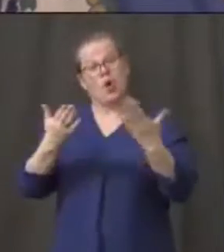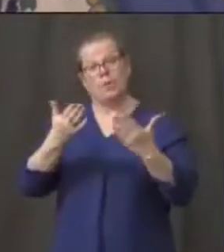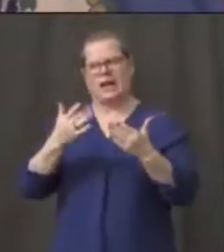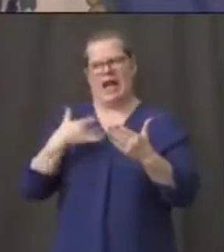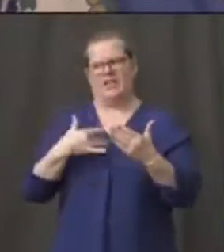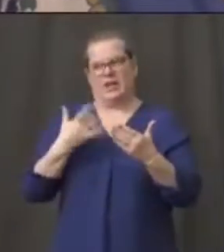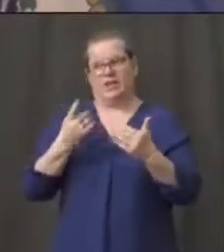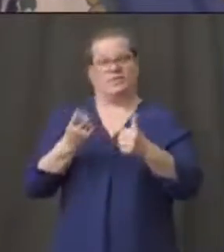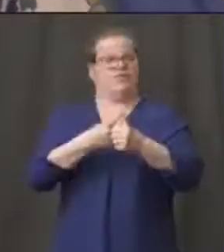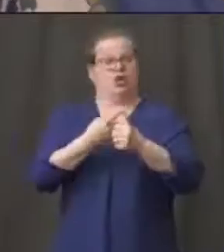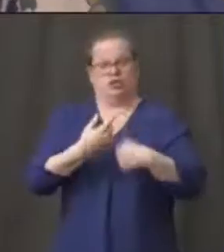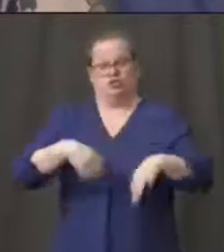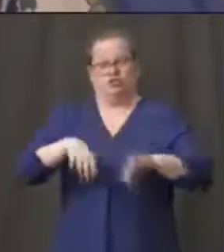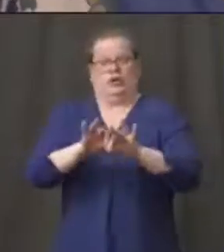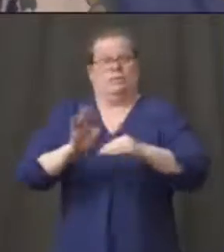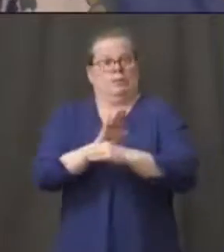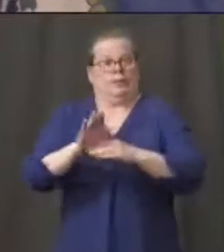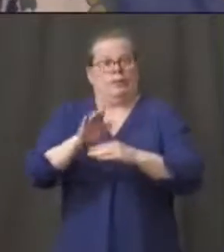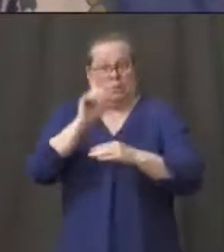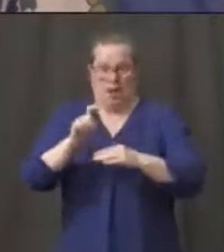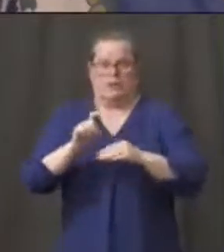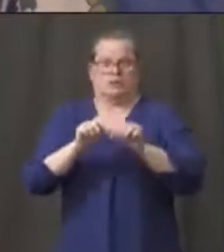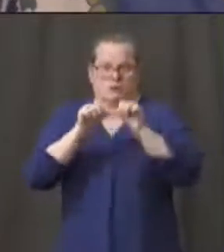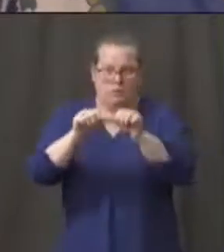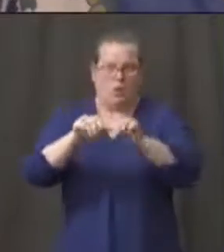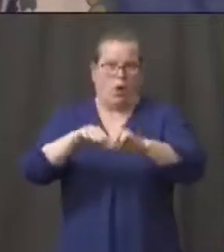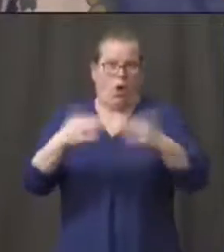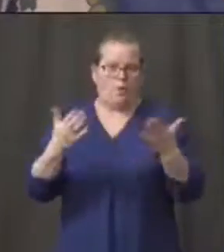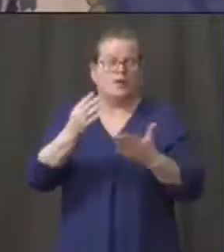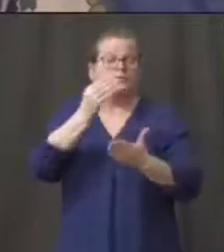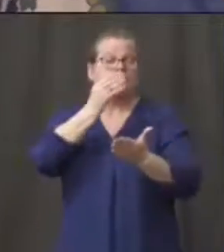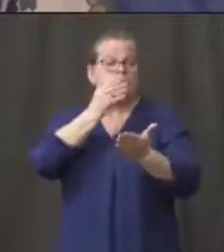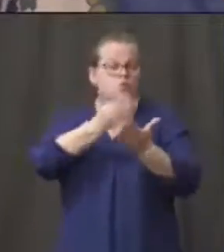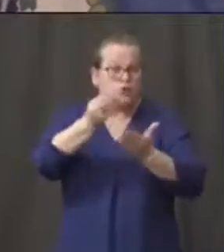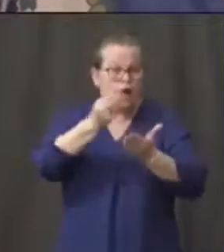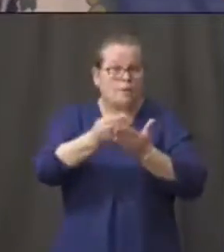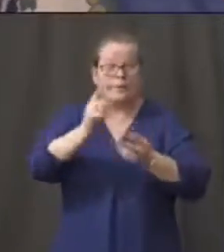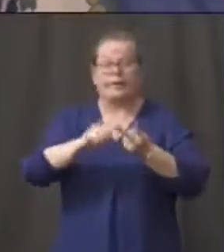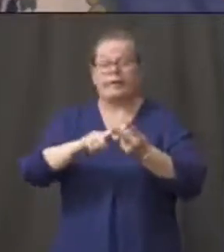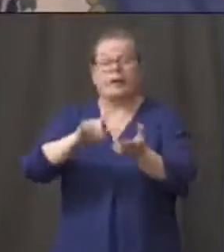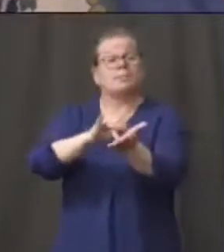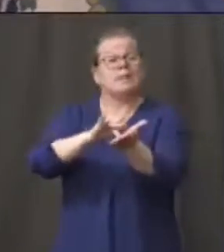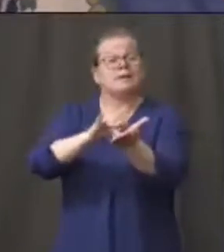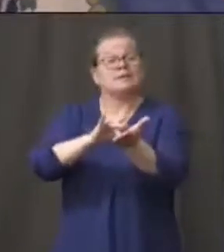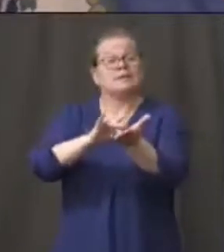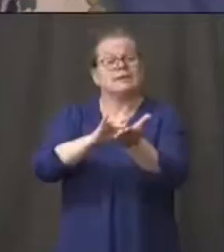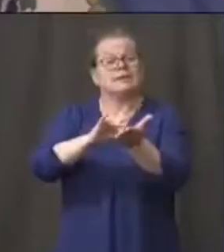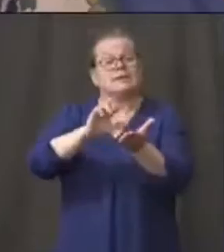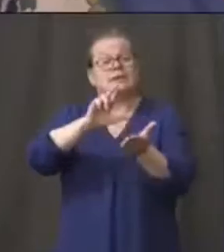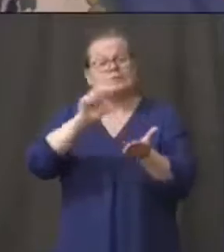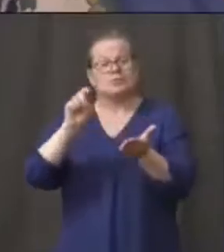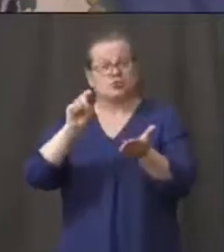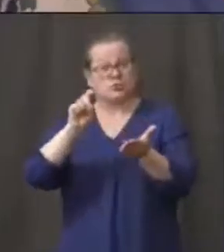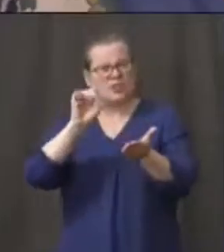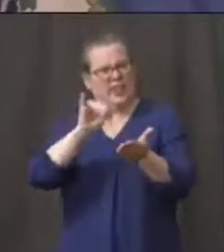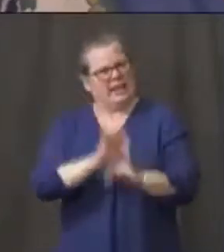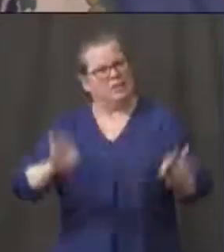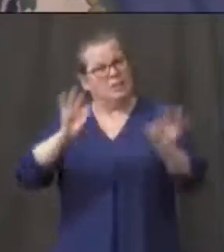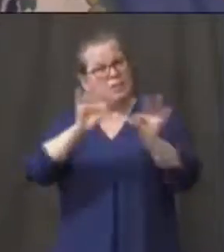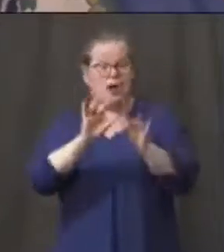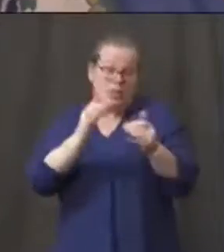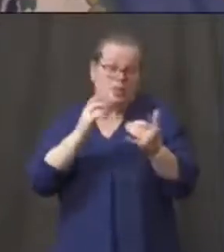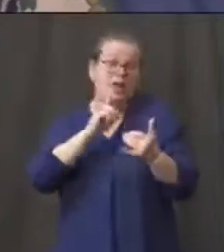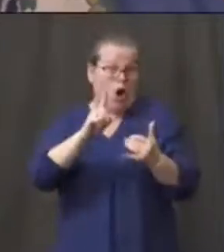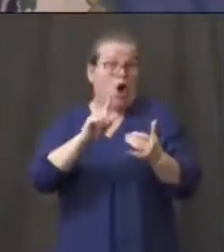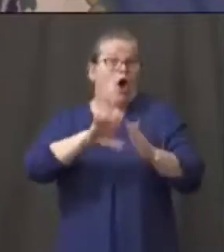And obviously, that includes food, and that includes pharma and the things that are open. I want to make sure we can do them as safely as possible going